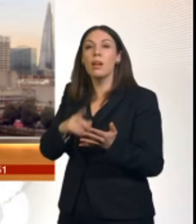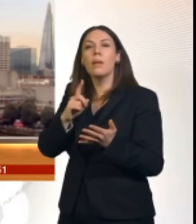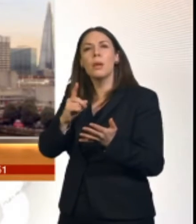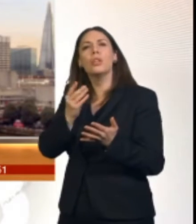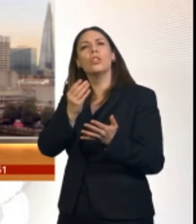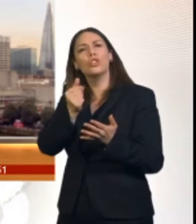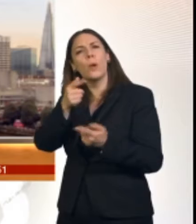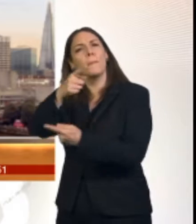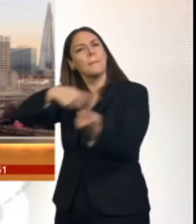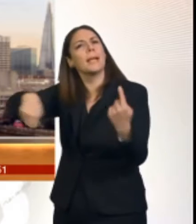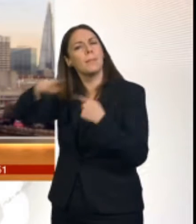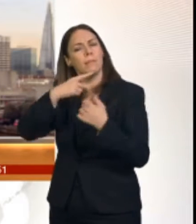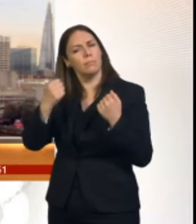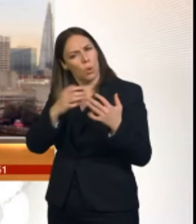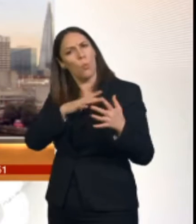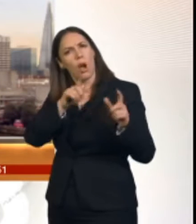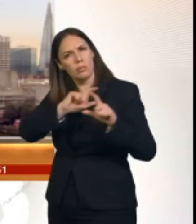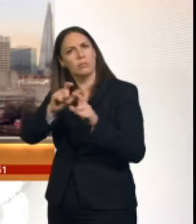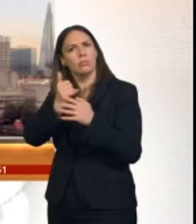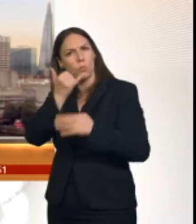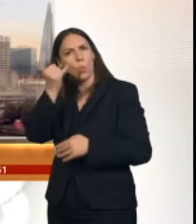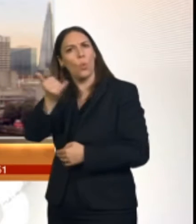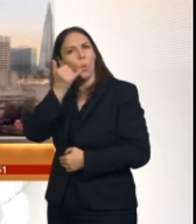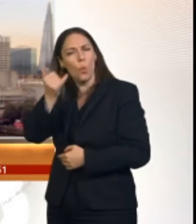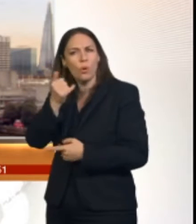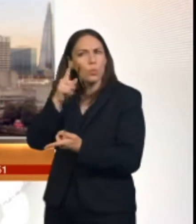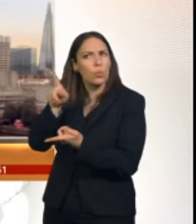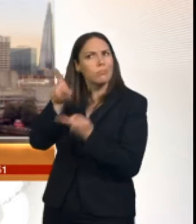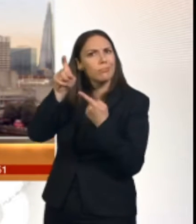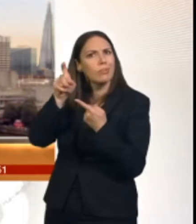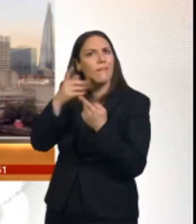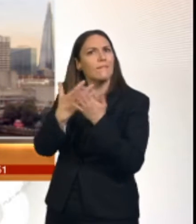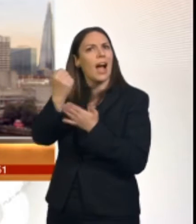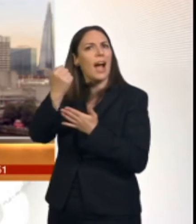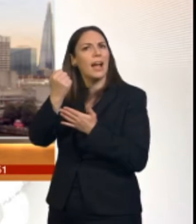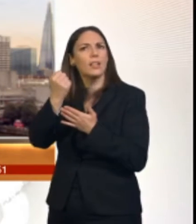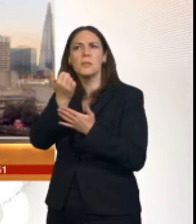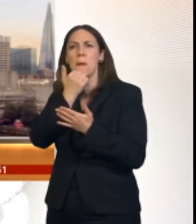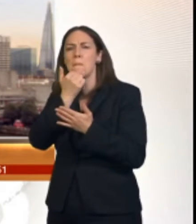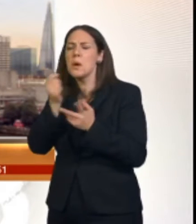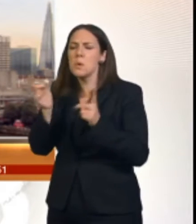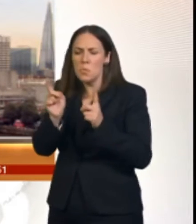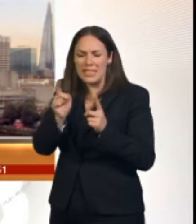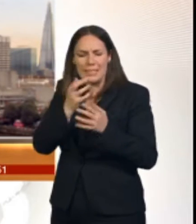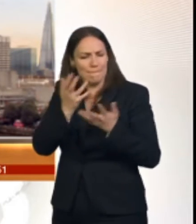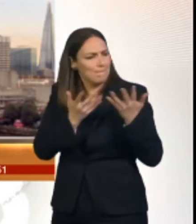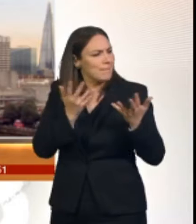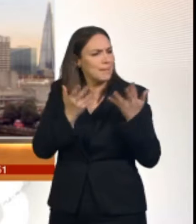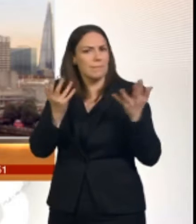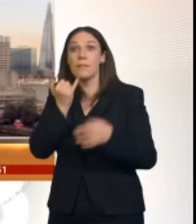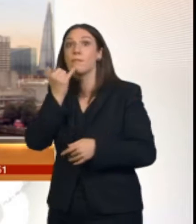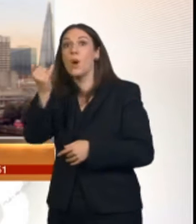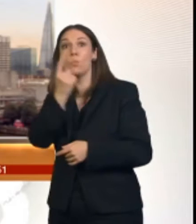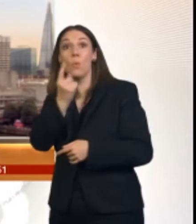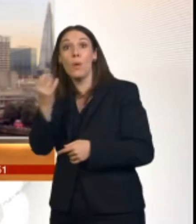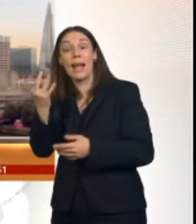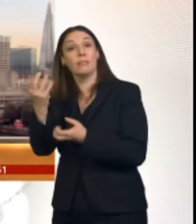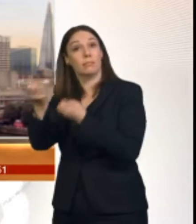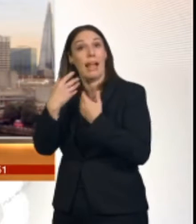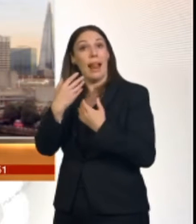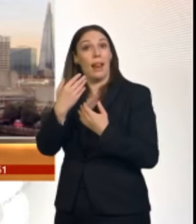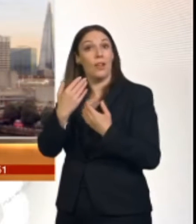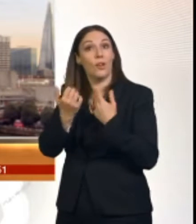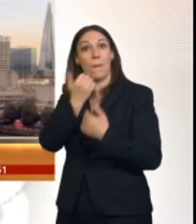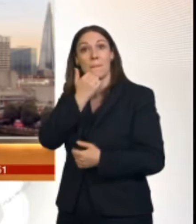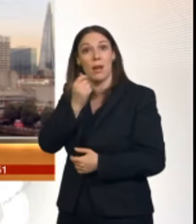It's important to them that they can get the number that they need when they need it. This is around a million people, as you've just